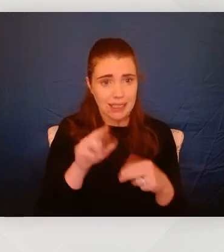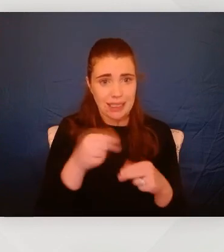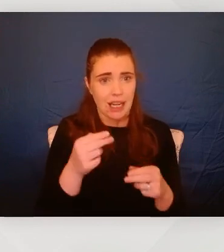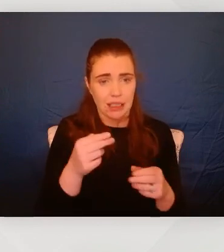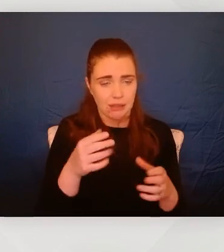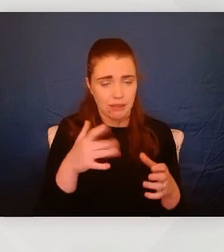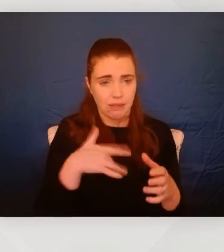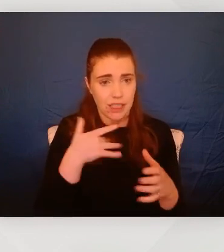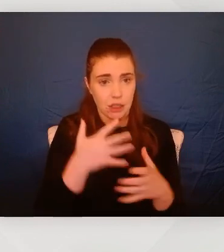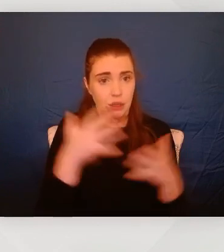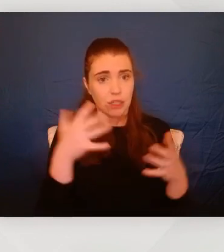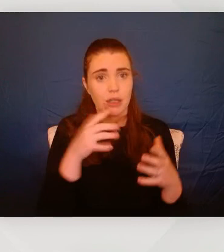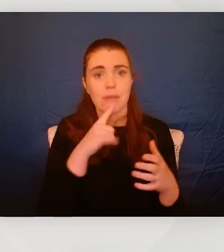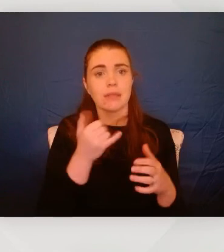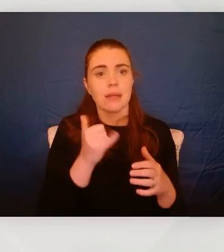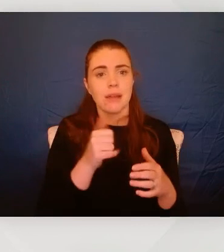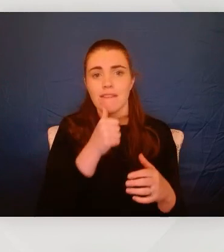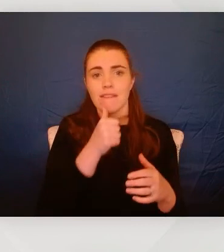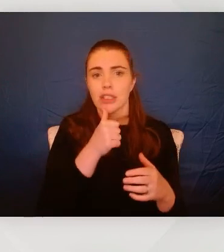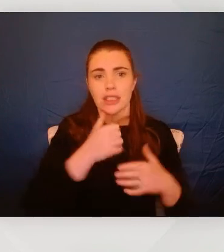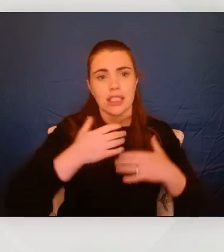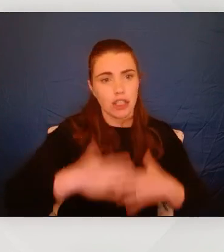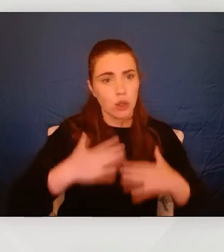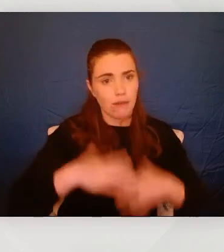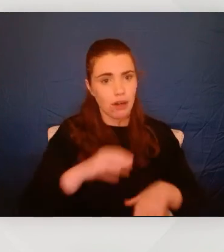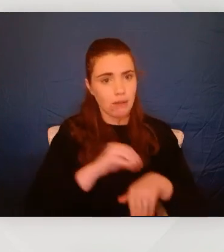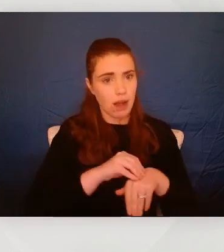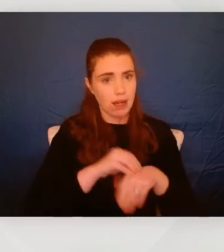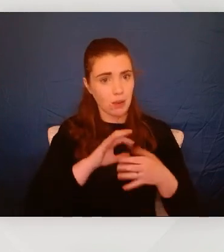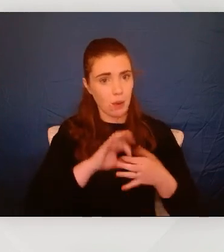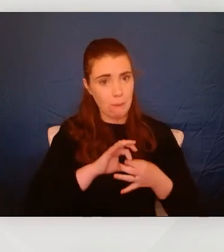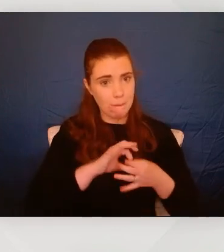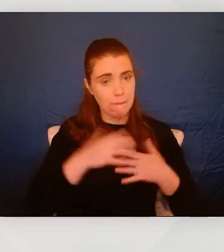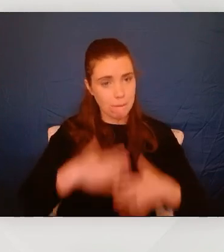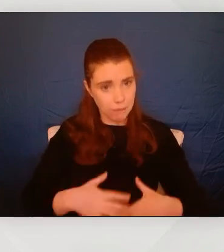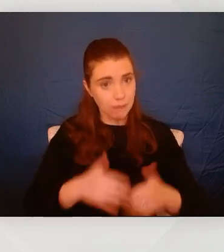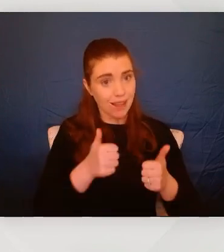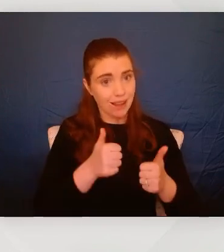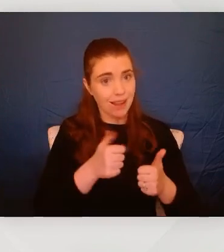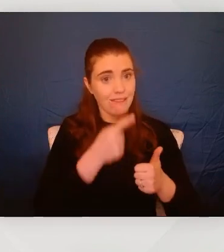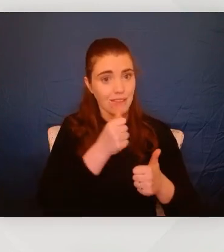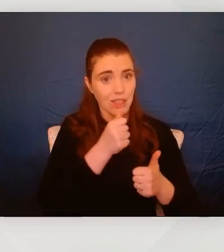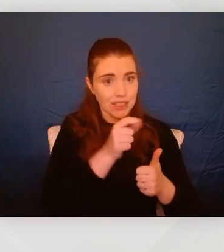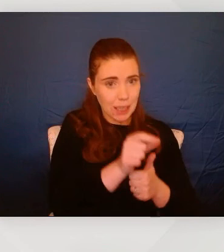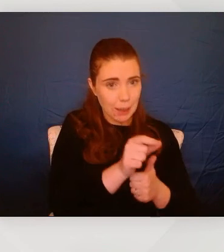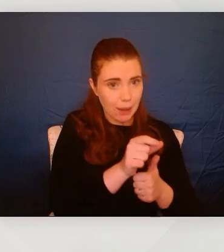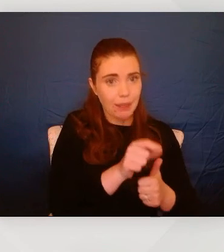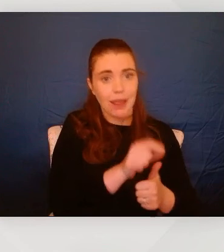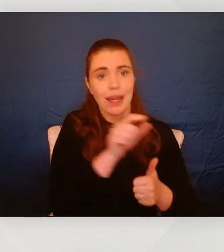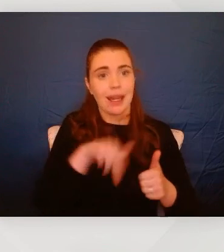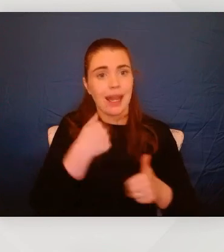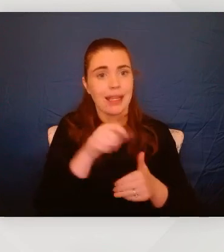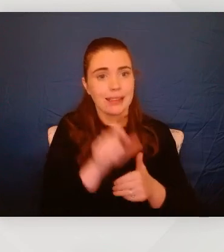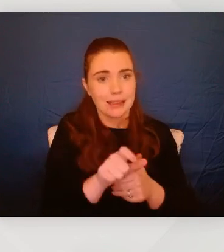Step two might be to drive past the school and if that's what they can tolerate. So the more anxious they are about something, the smaller you break it down into what they can